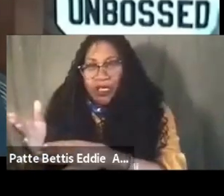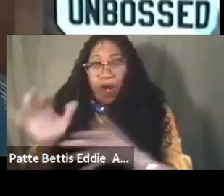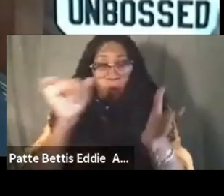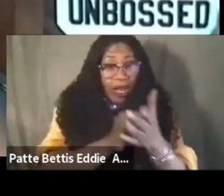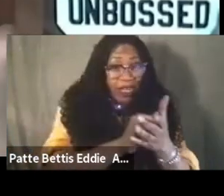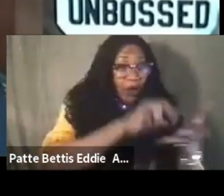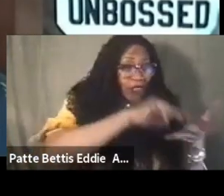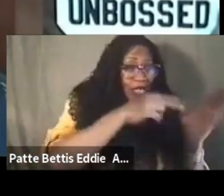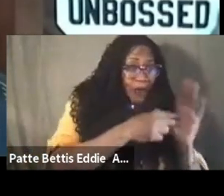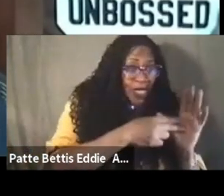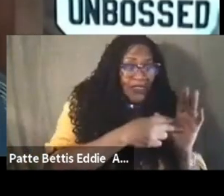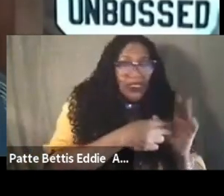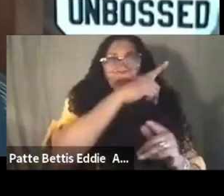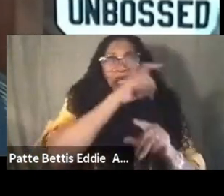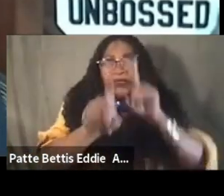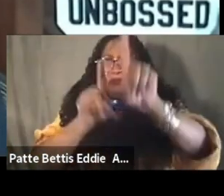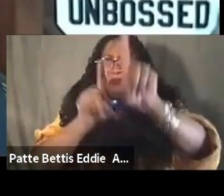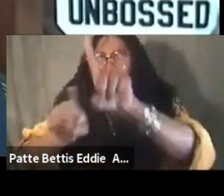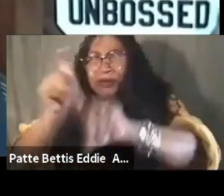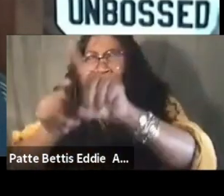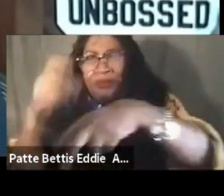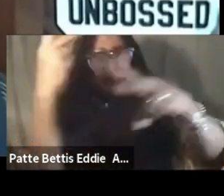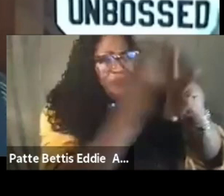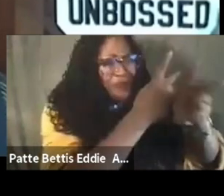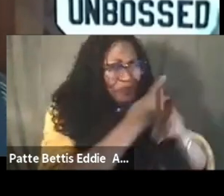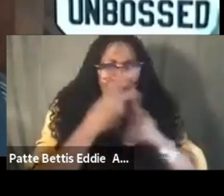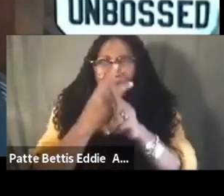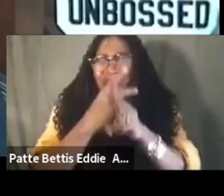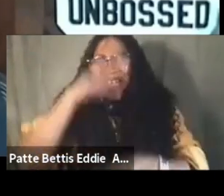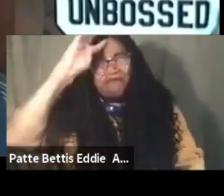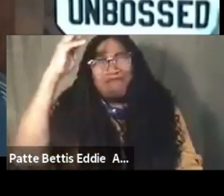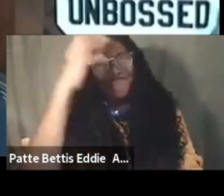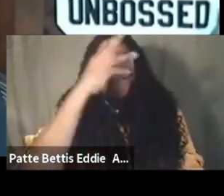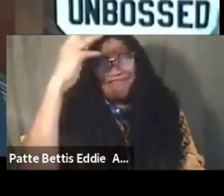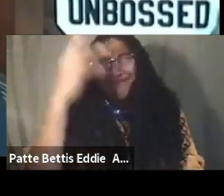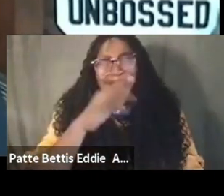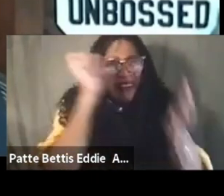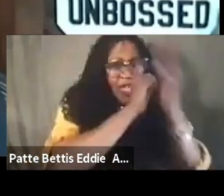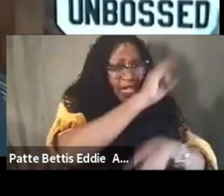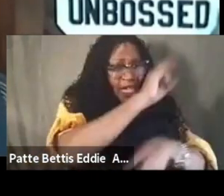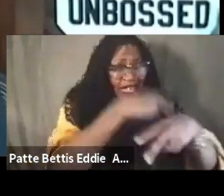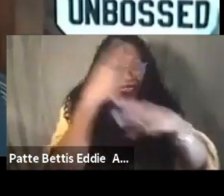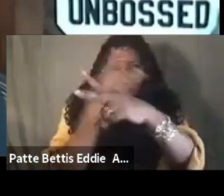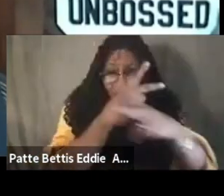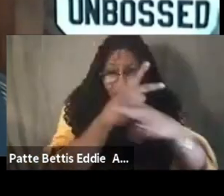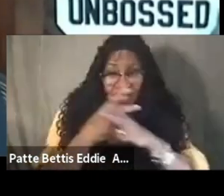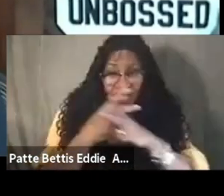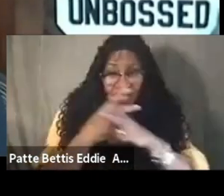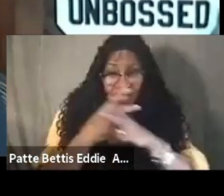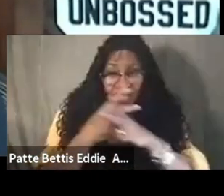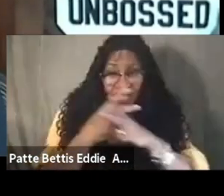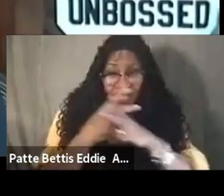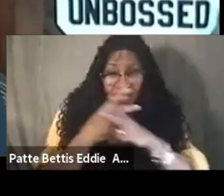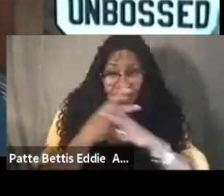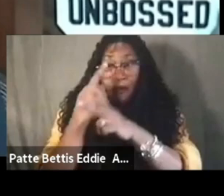about qra and about this idea of care and usually it's traditionally talking about caring for objects maybe caring for